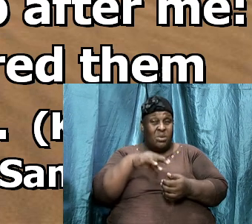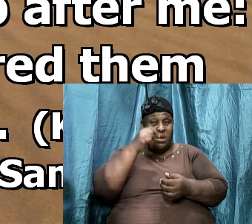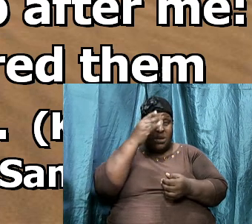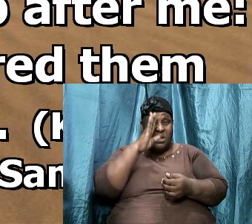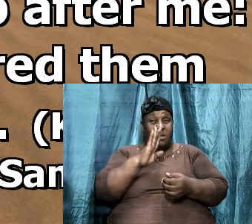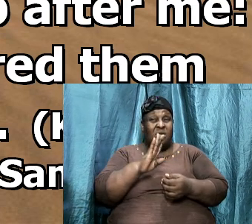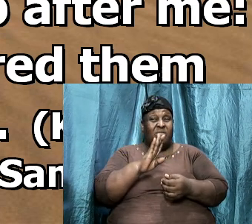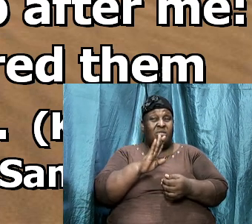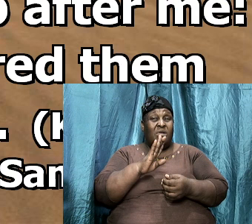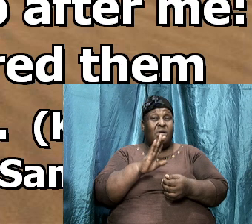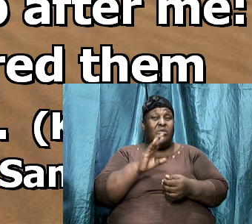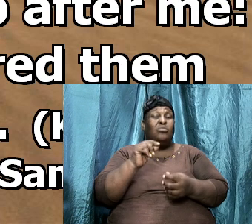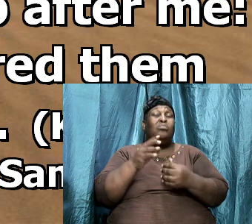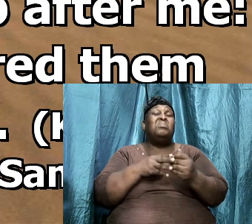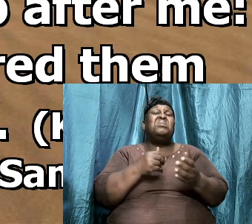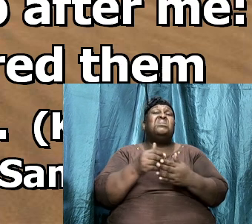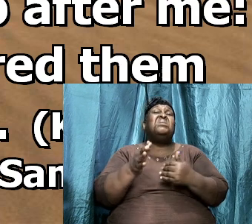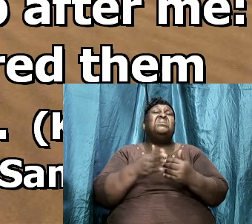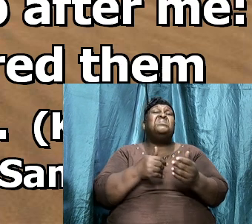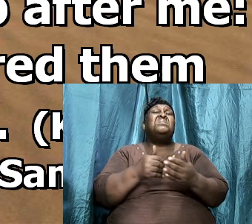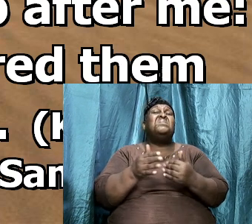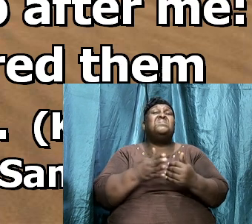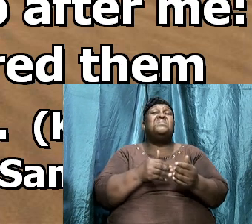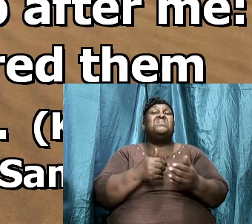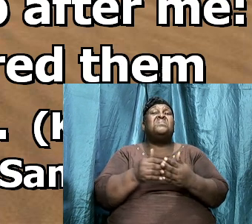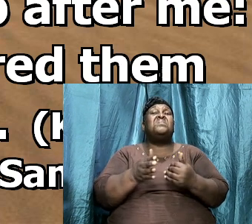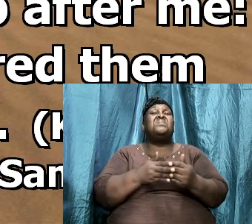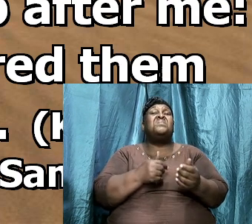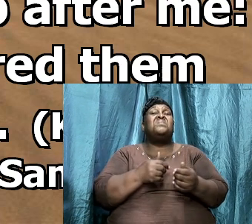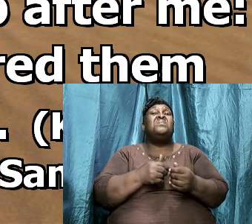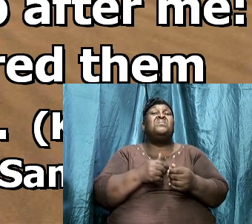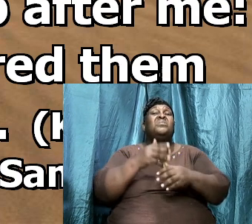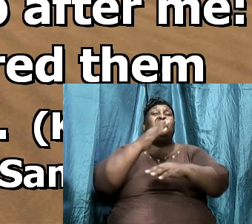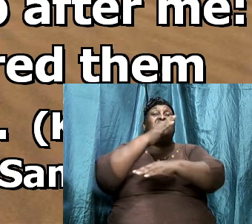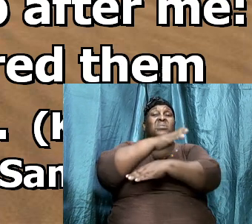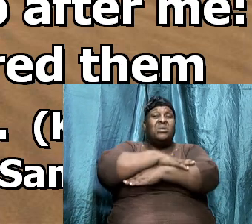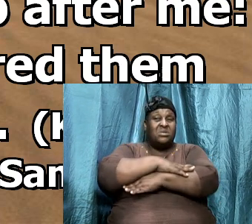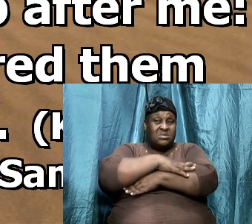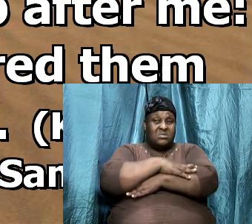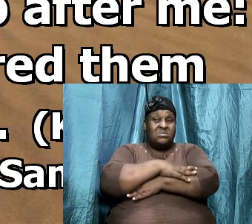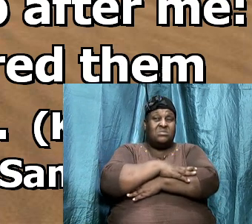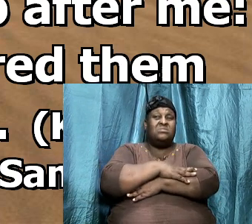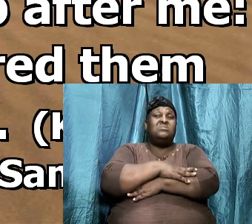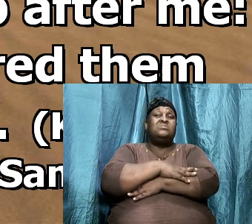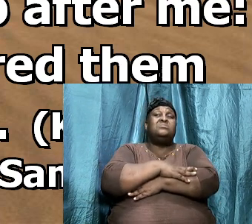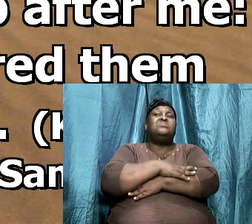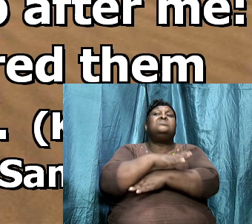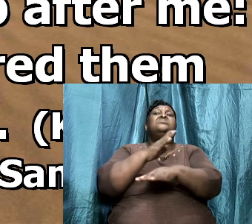in spite of all of that he rest upon the strength of the Lord